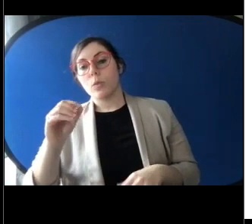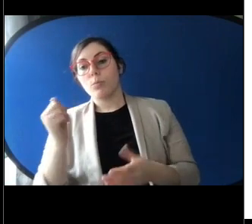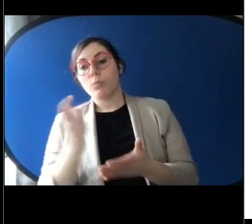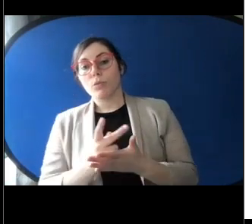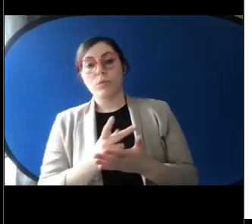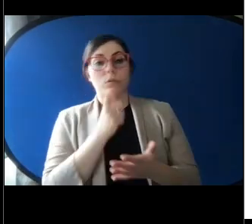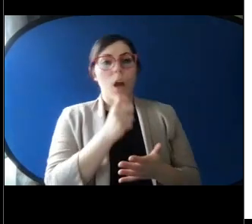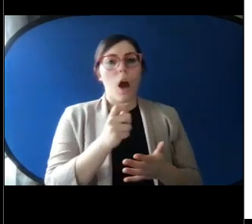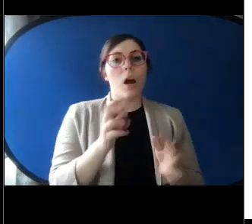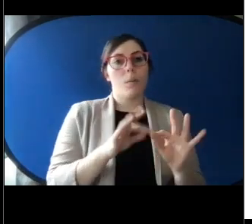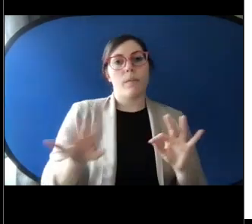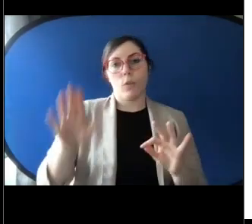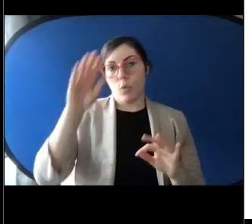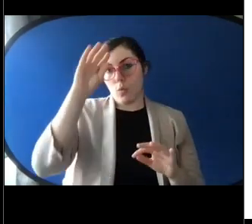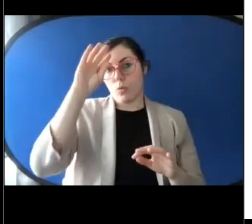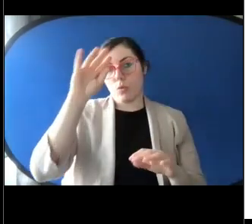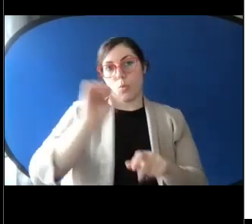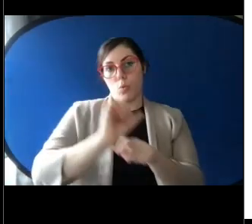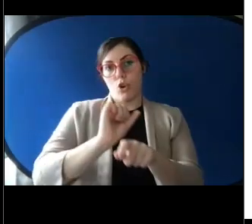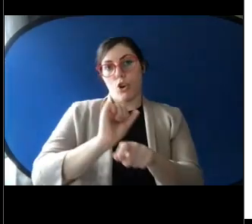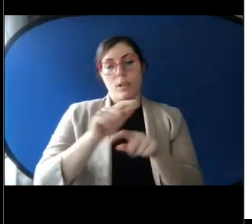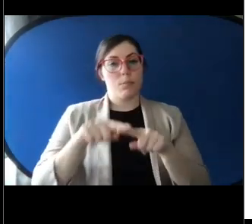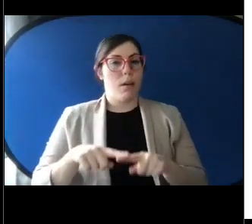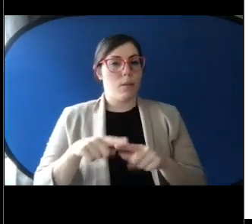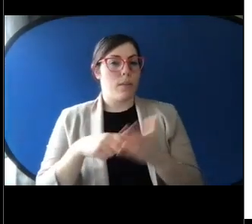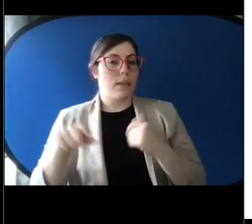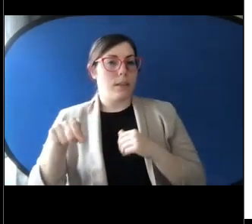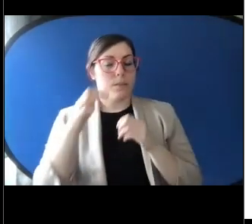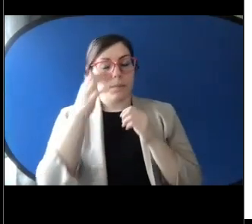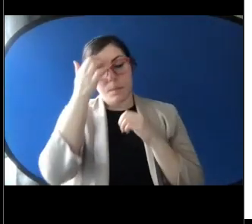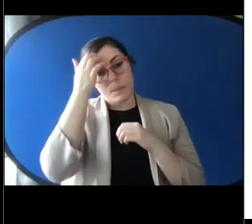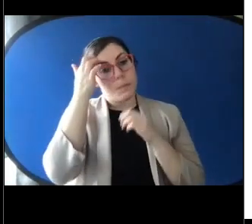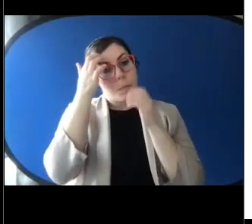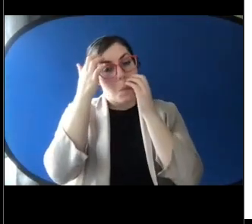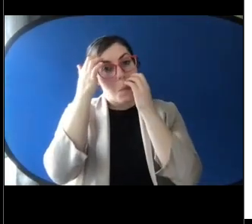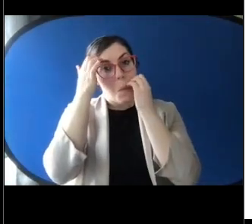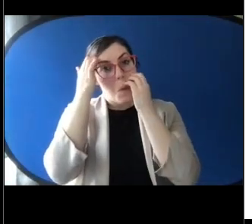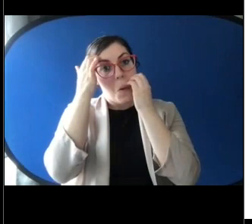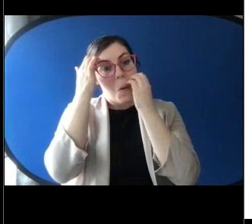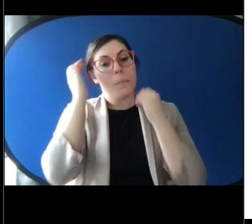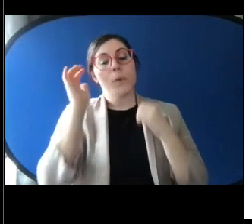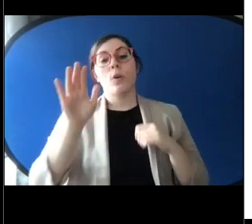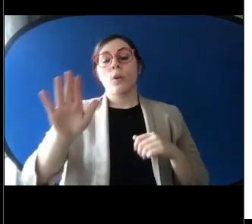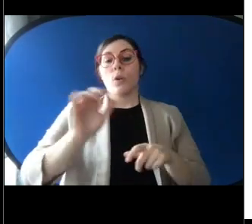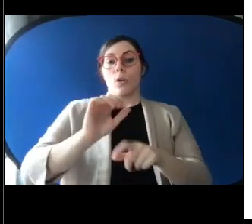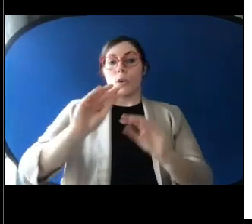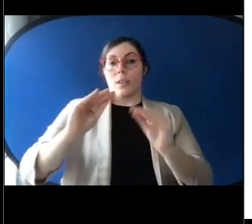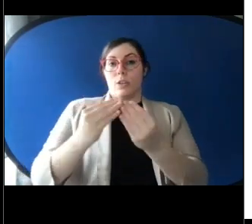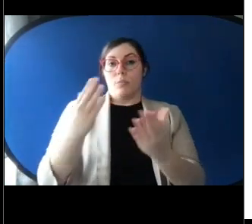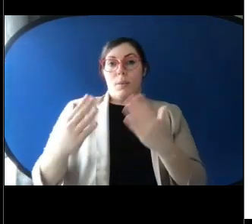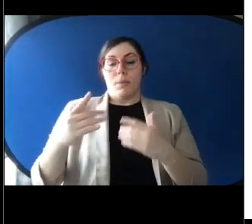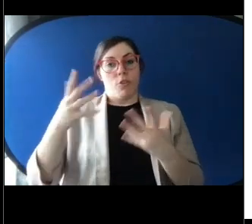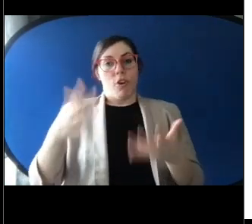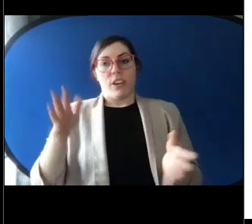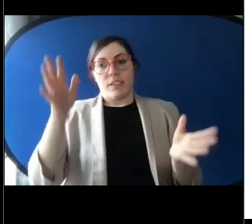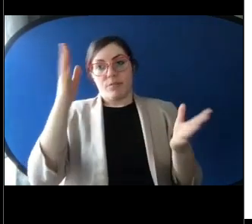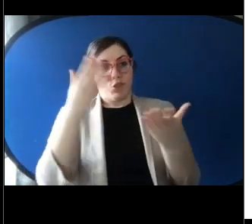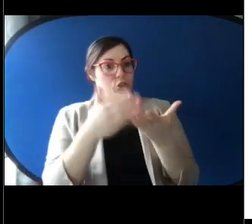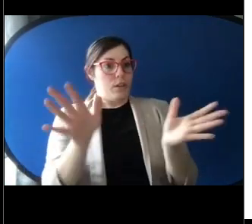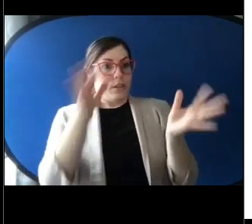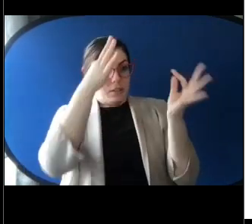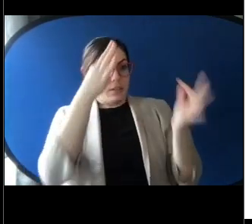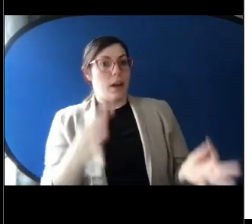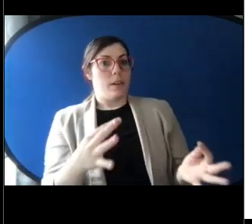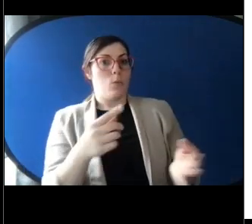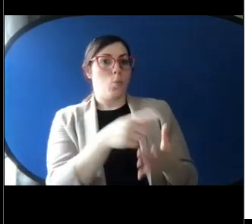about. You also as an organization, they have a blanket decision ahead of time about what these licenses can and can't